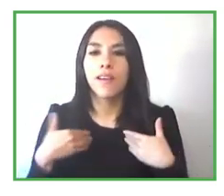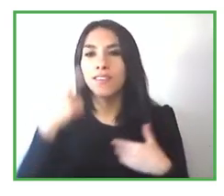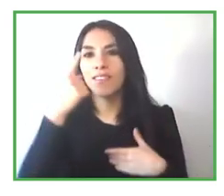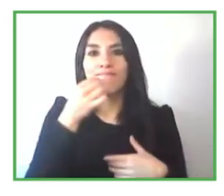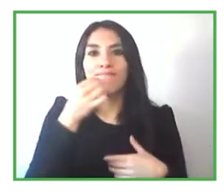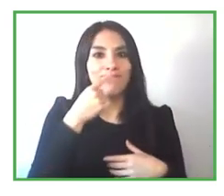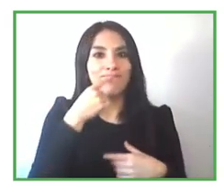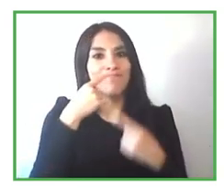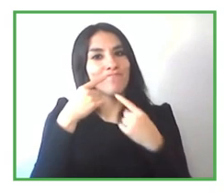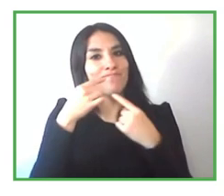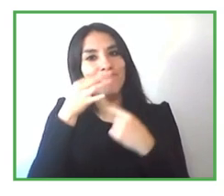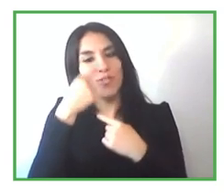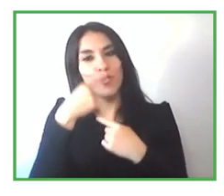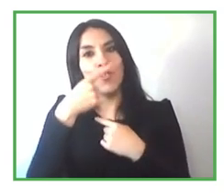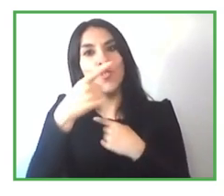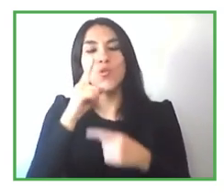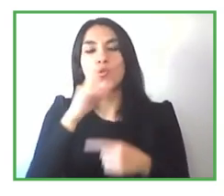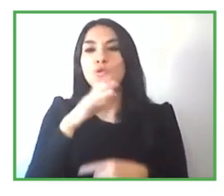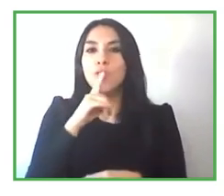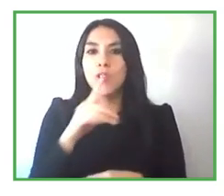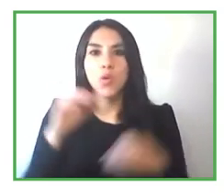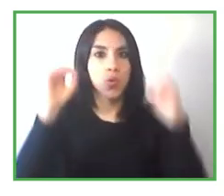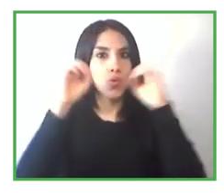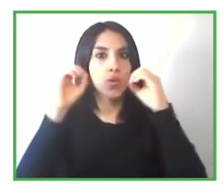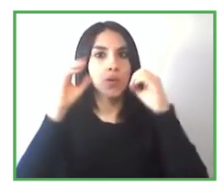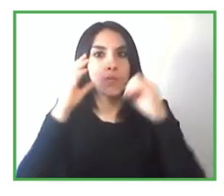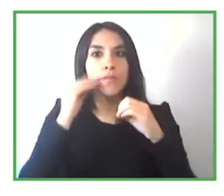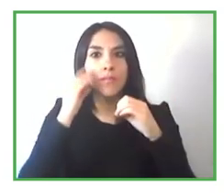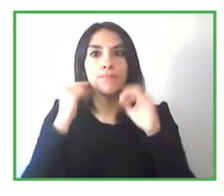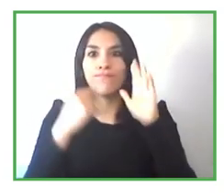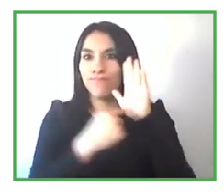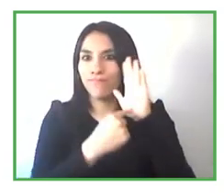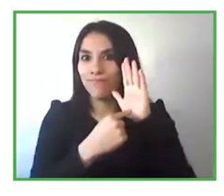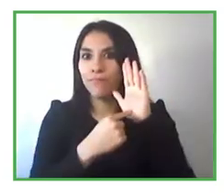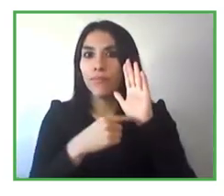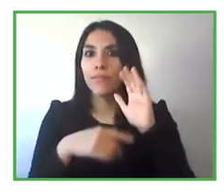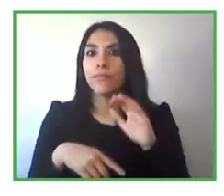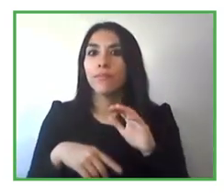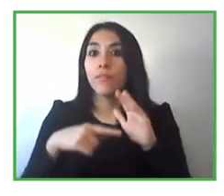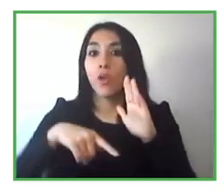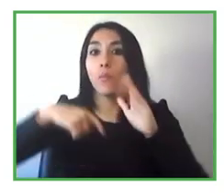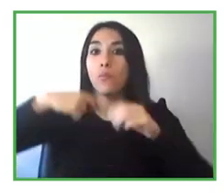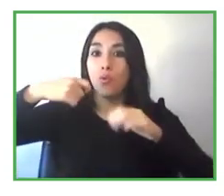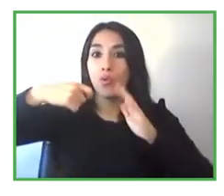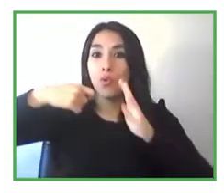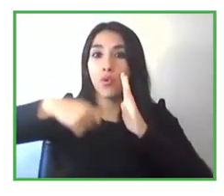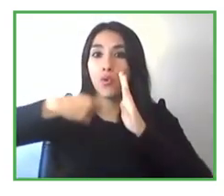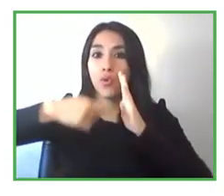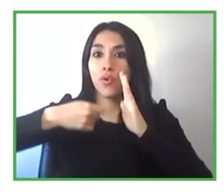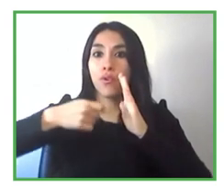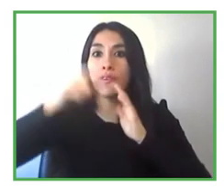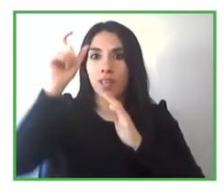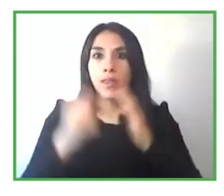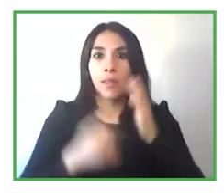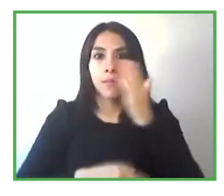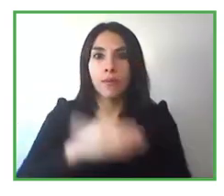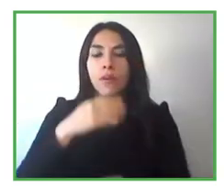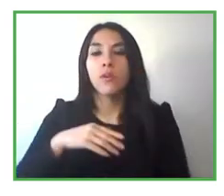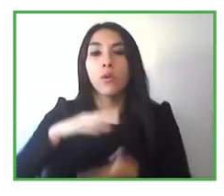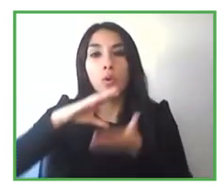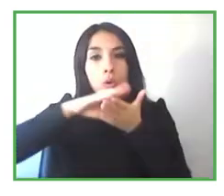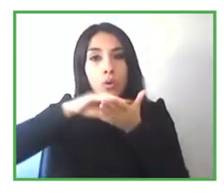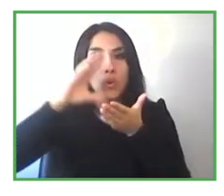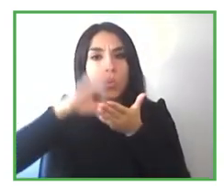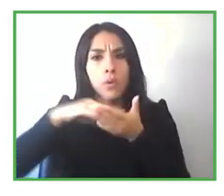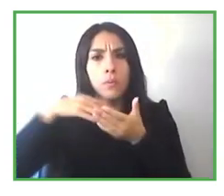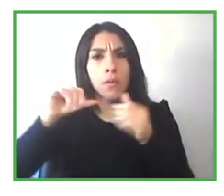with the program but we are learning all the time so when we started the internship program in 2017